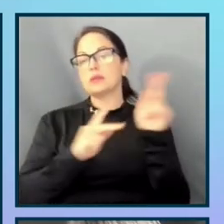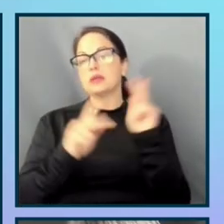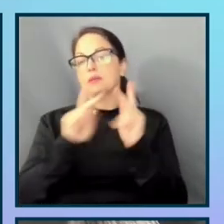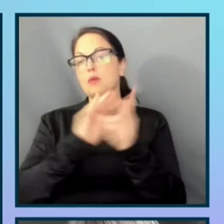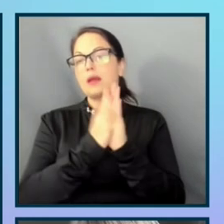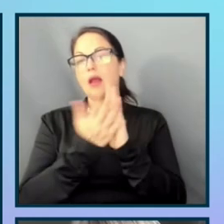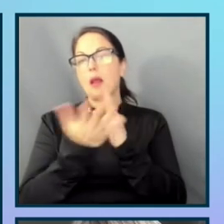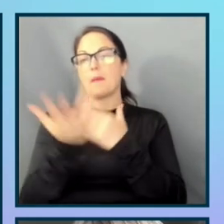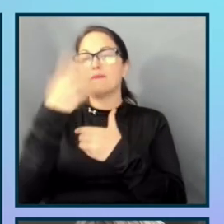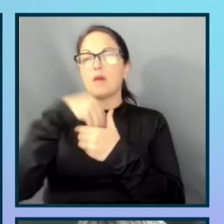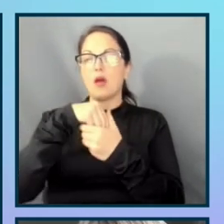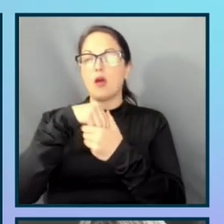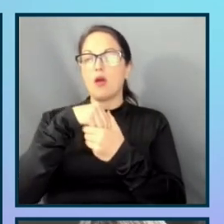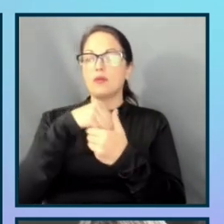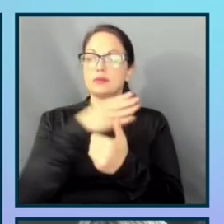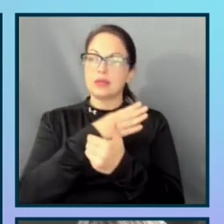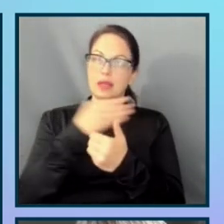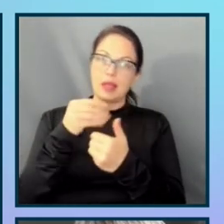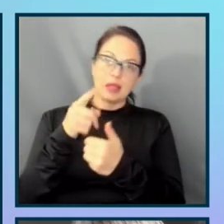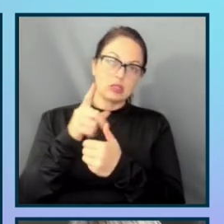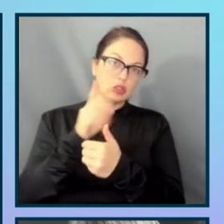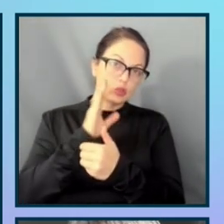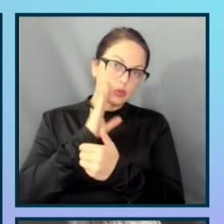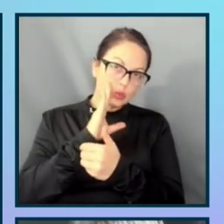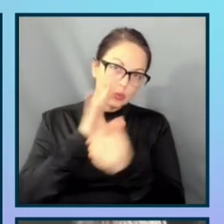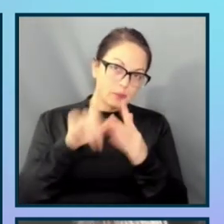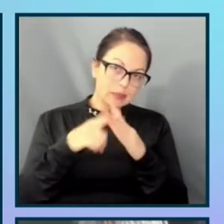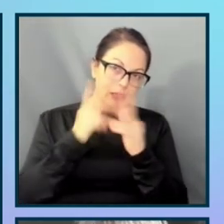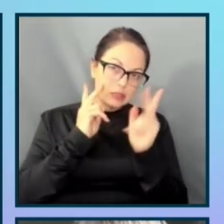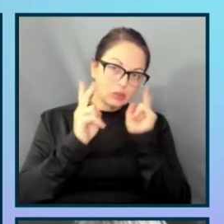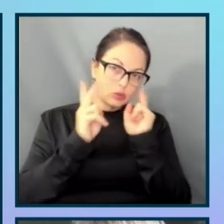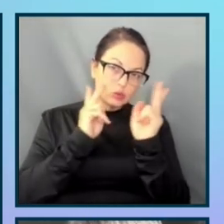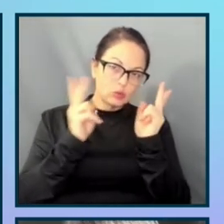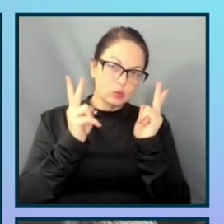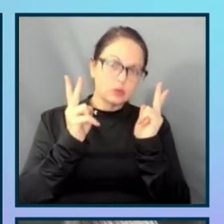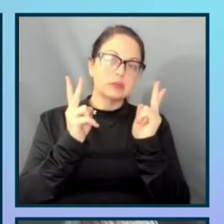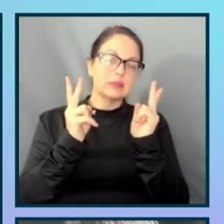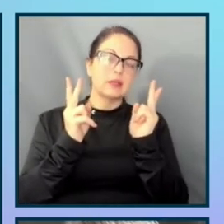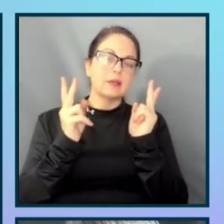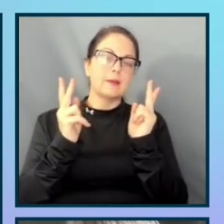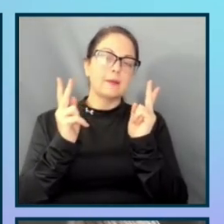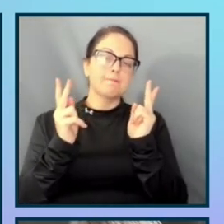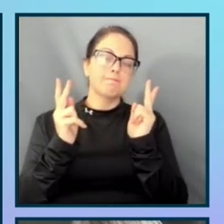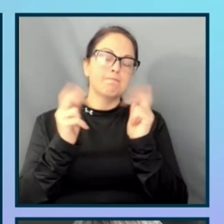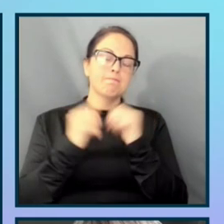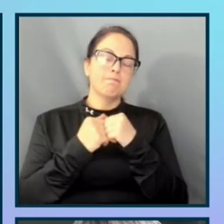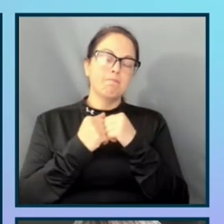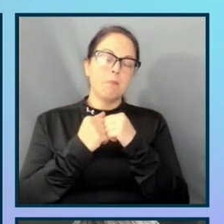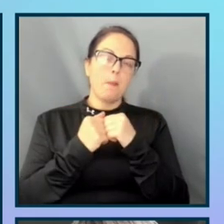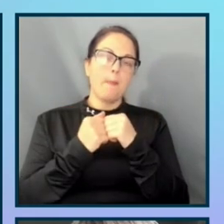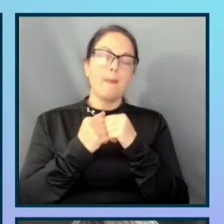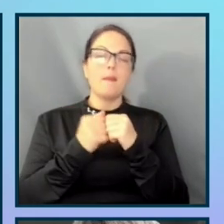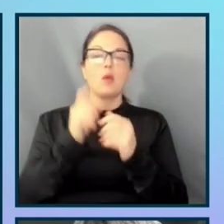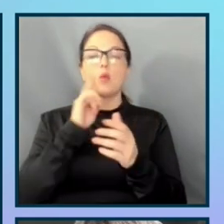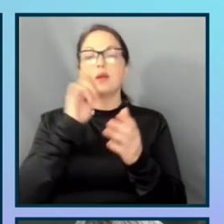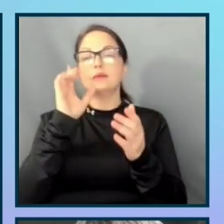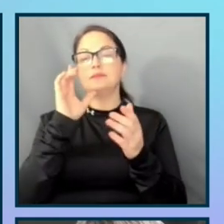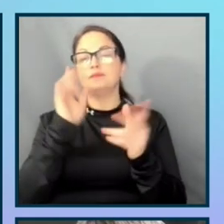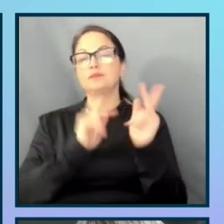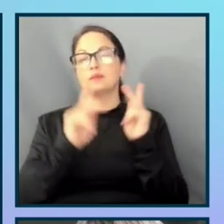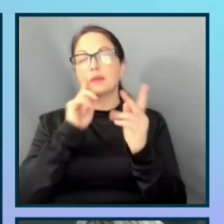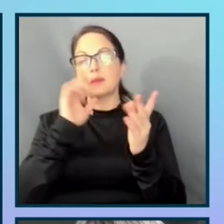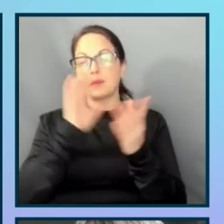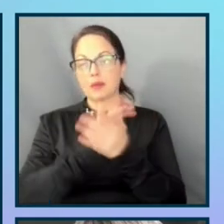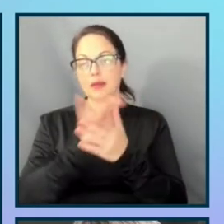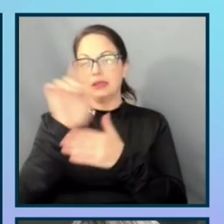Um, and this is where you really start to see like lines in the sand where people, um, believe that they need to